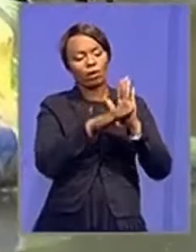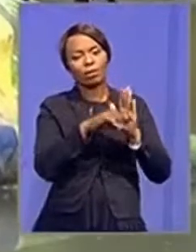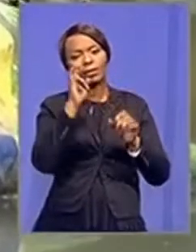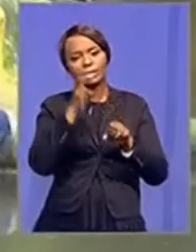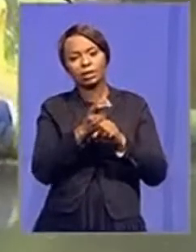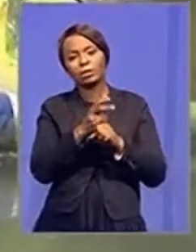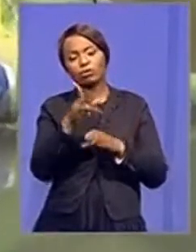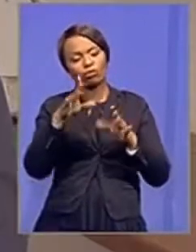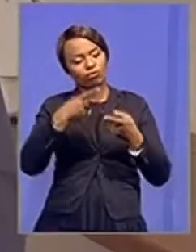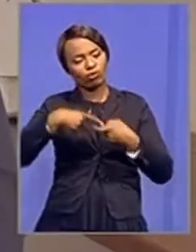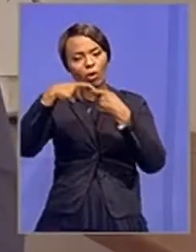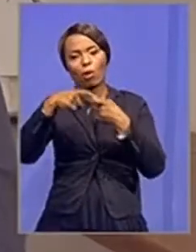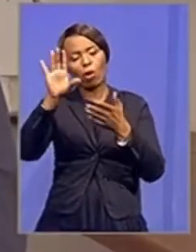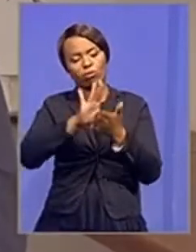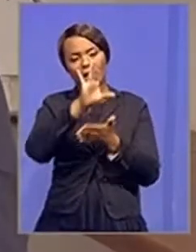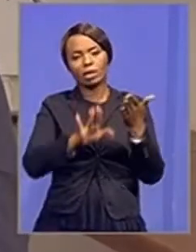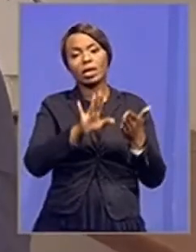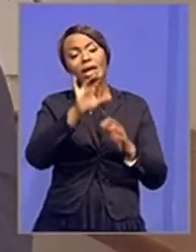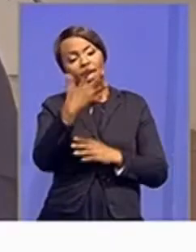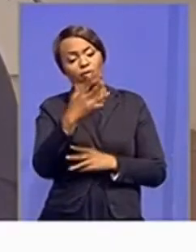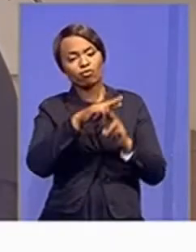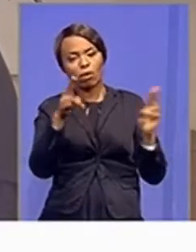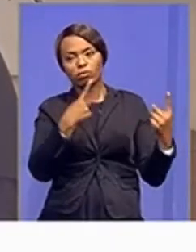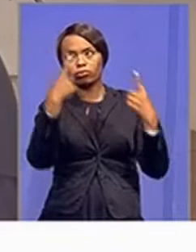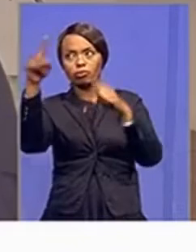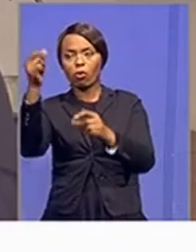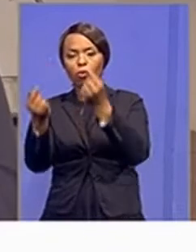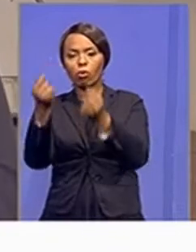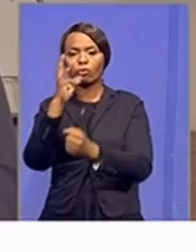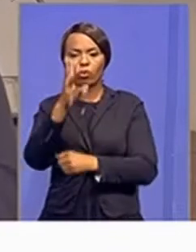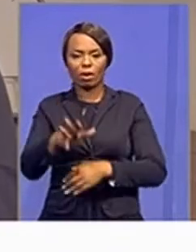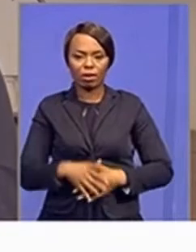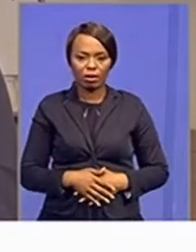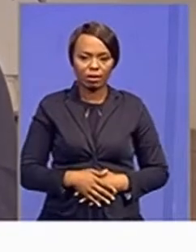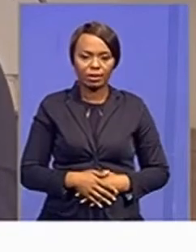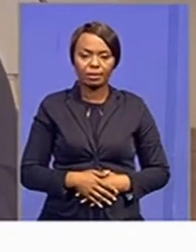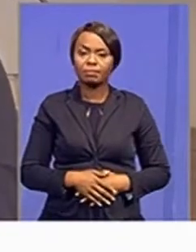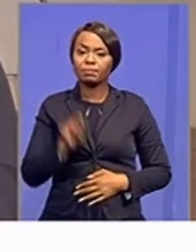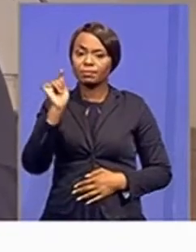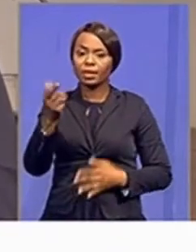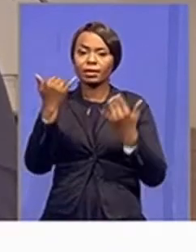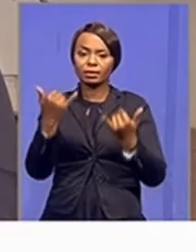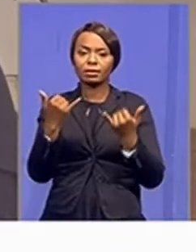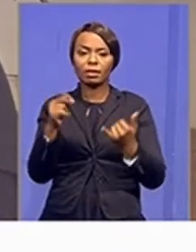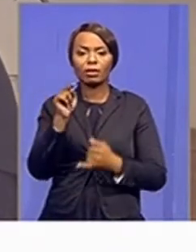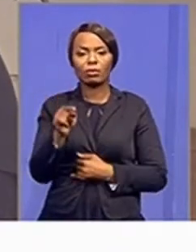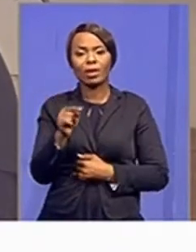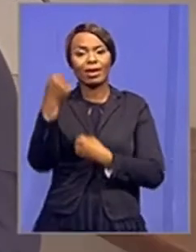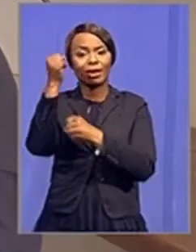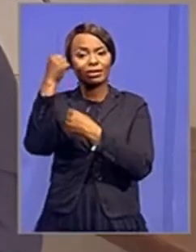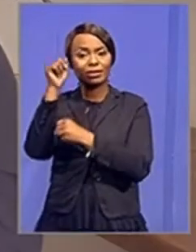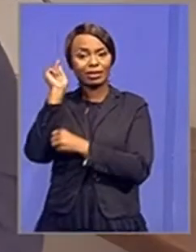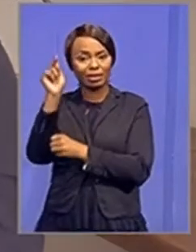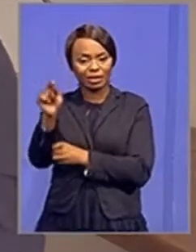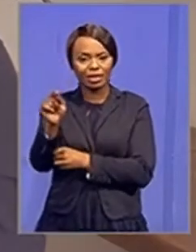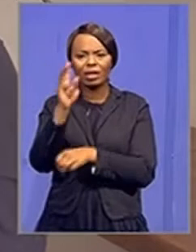It seems it is also illegal. It appears on face value that these engineers do